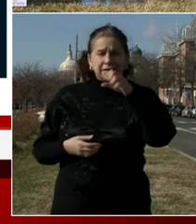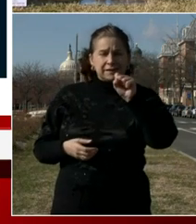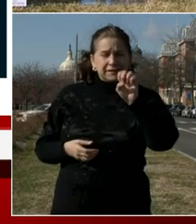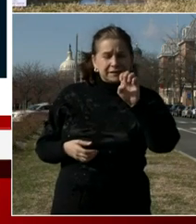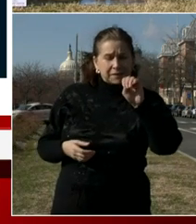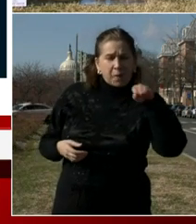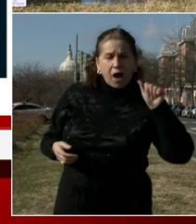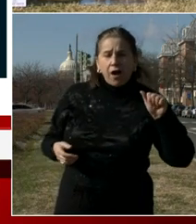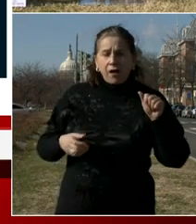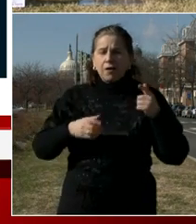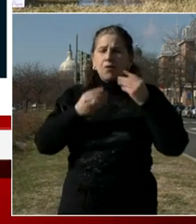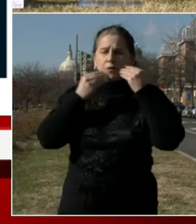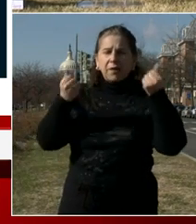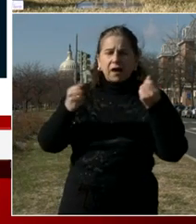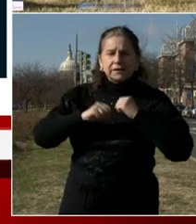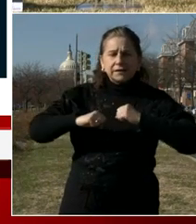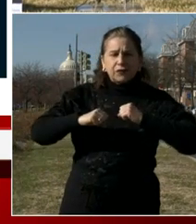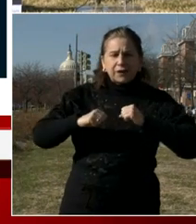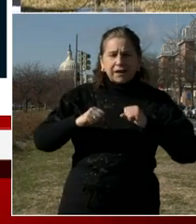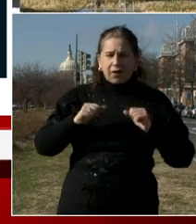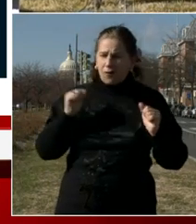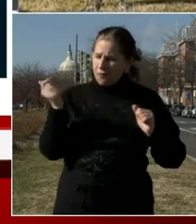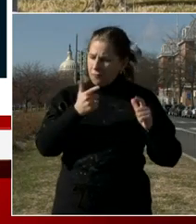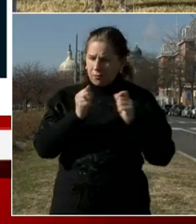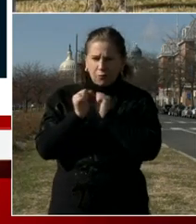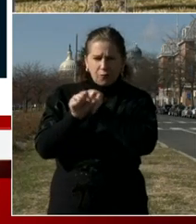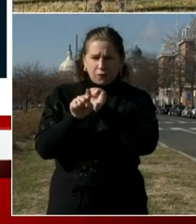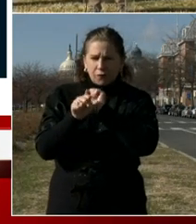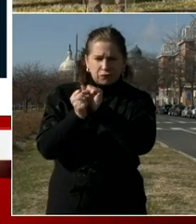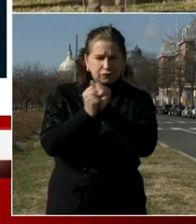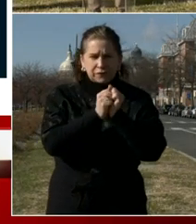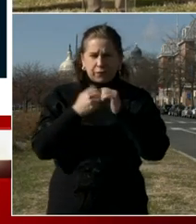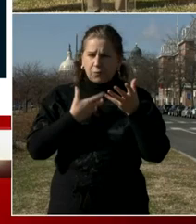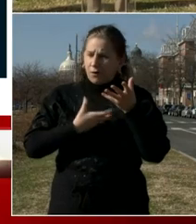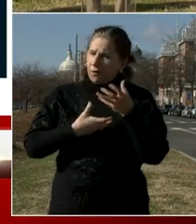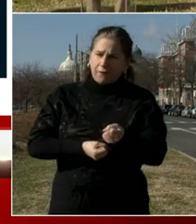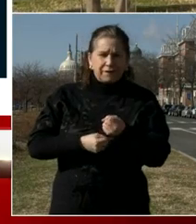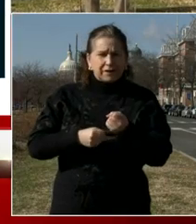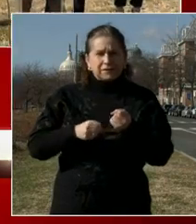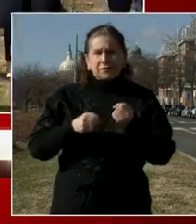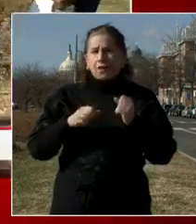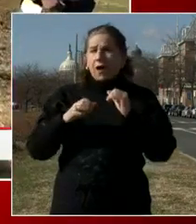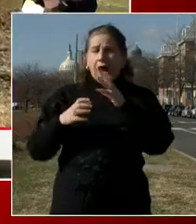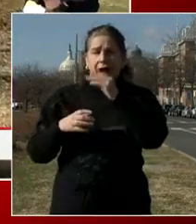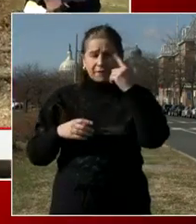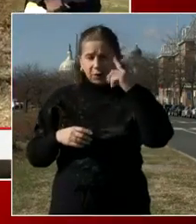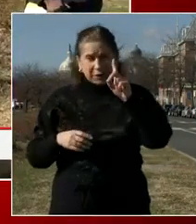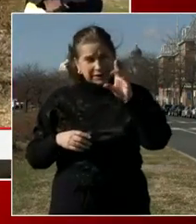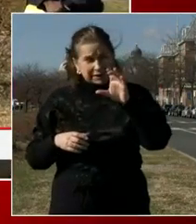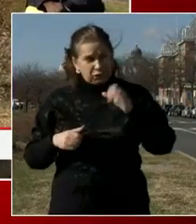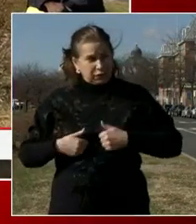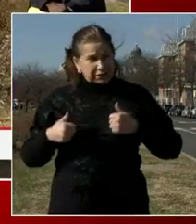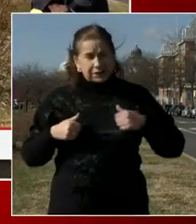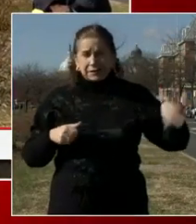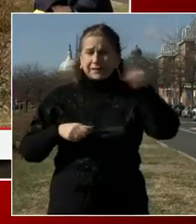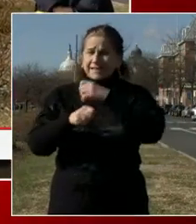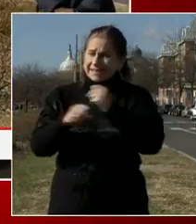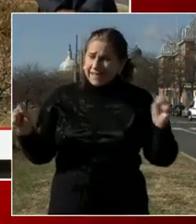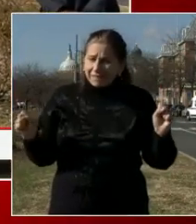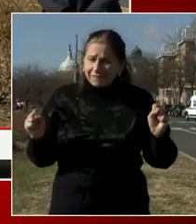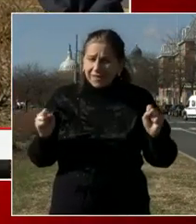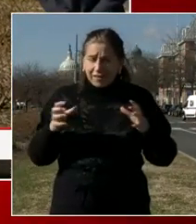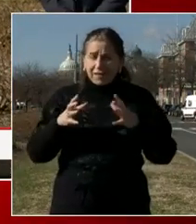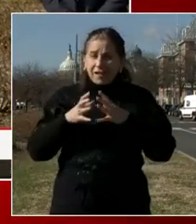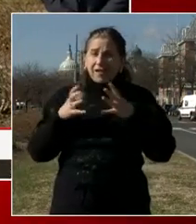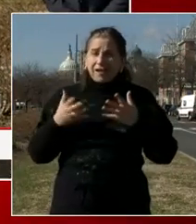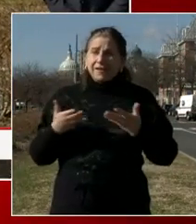confident about the steps our city is taking to make sure that at the end of the day, we're keeping our residents and keeping our city safe. There's a lot of things that we may not